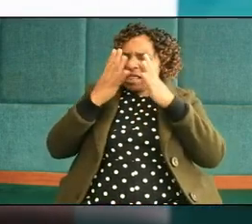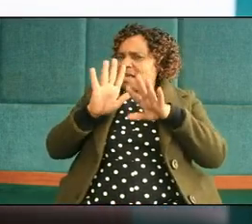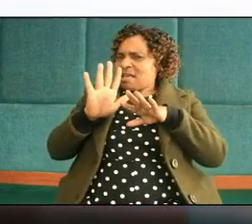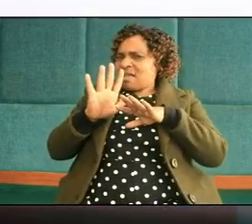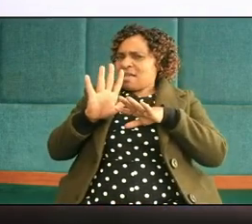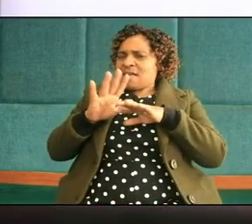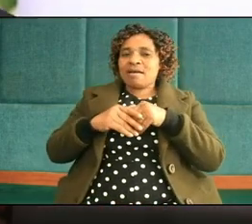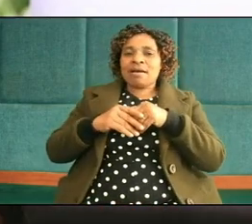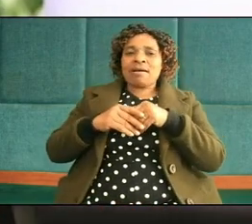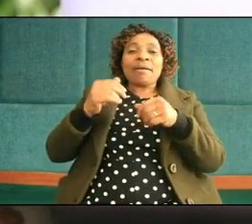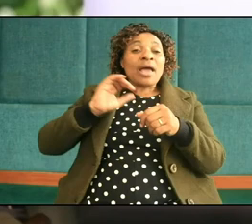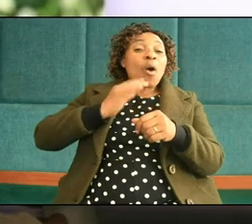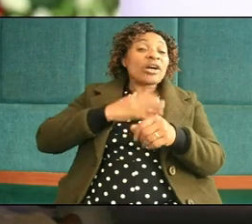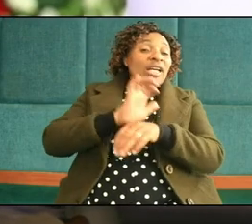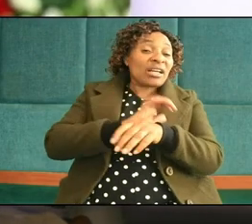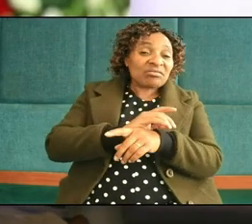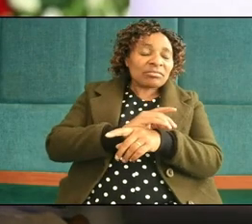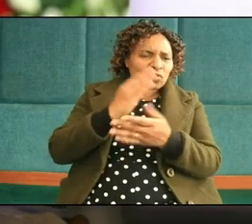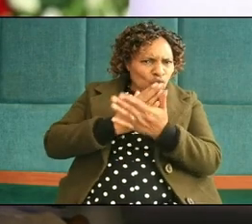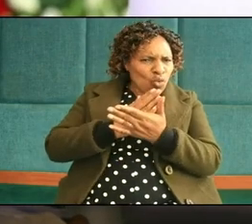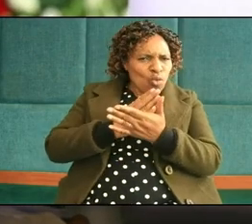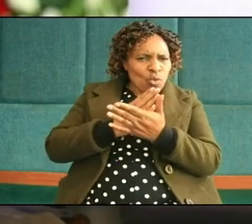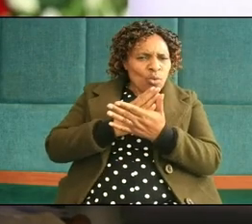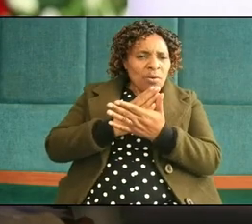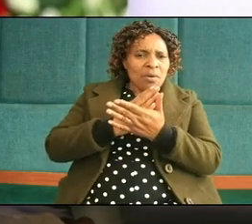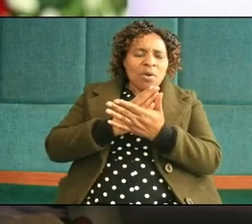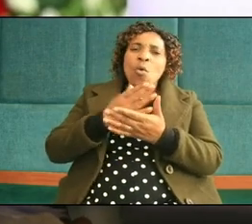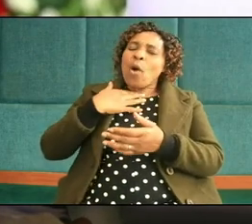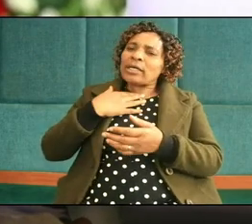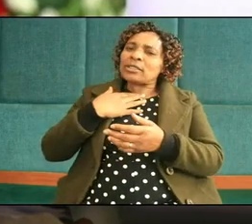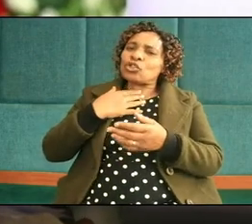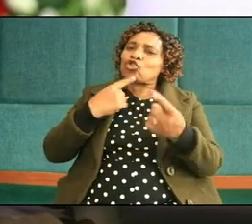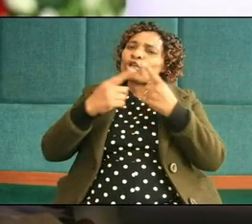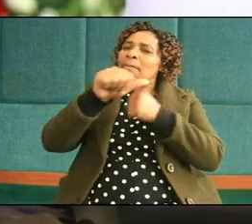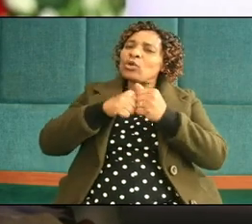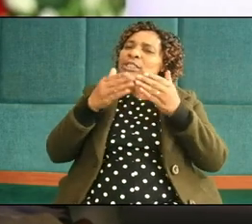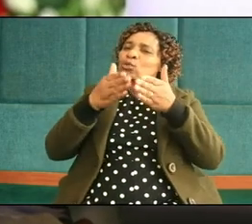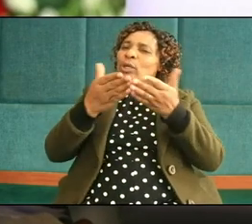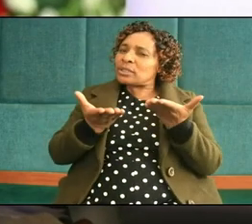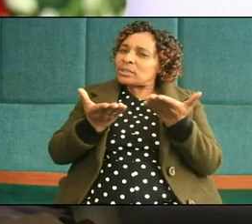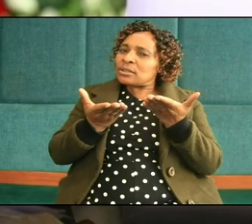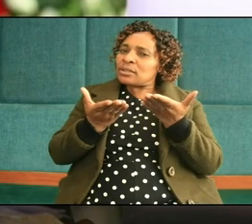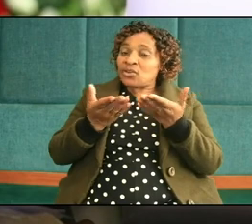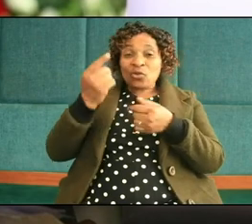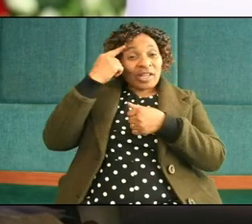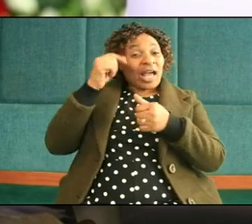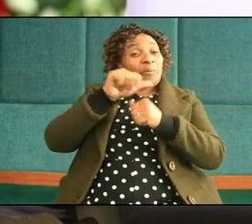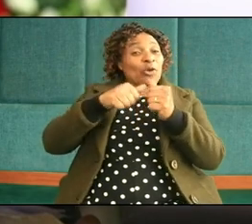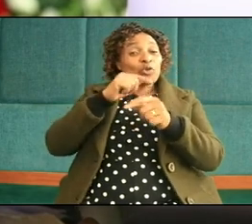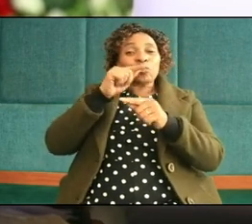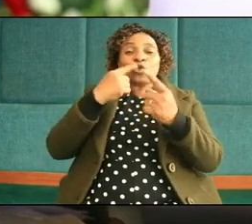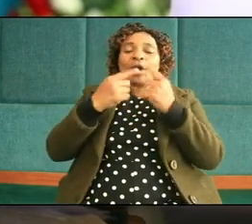in our church really you don't want to talk about sexuality so you think when we talk about